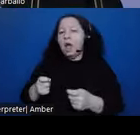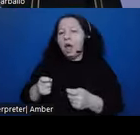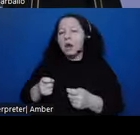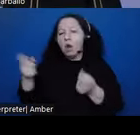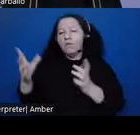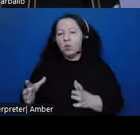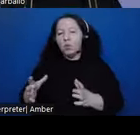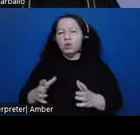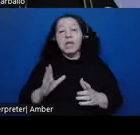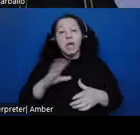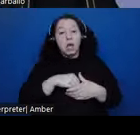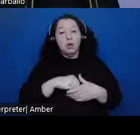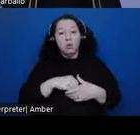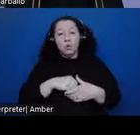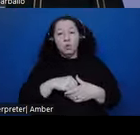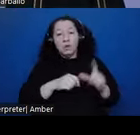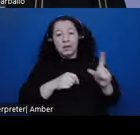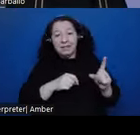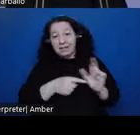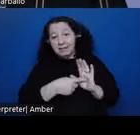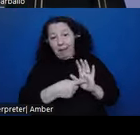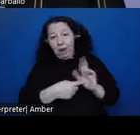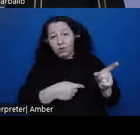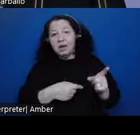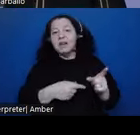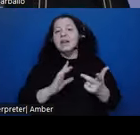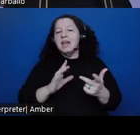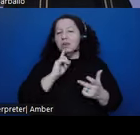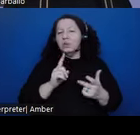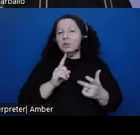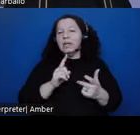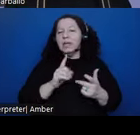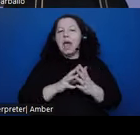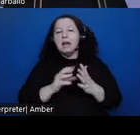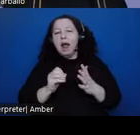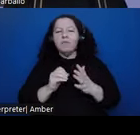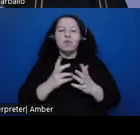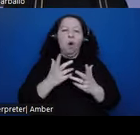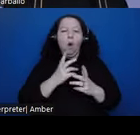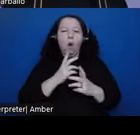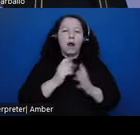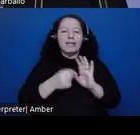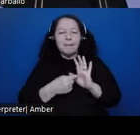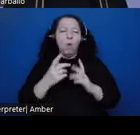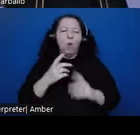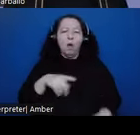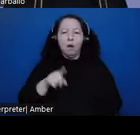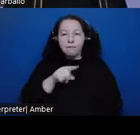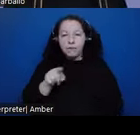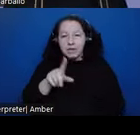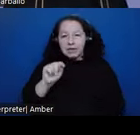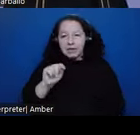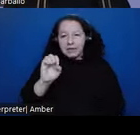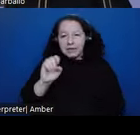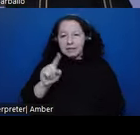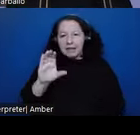of the great smoking mirror deity, Tezcatlipoca. And you can see on the left, there's an image of